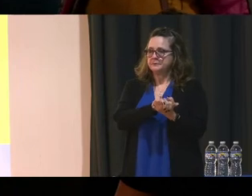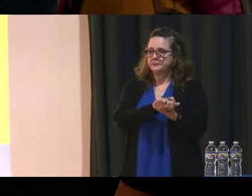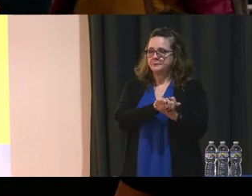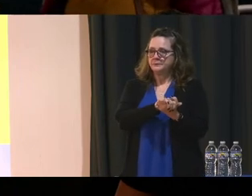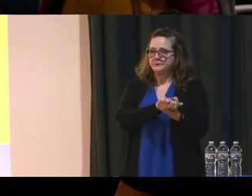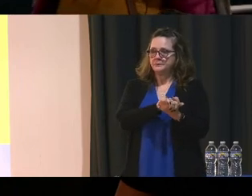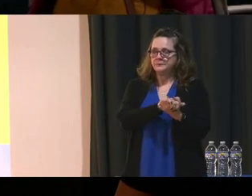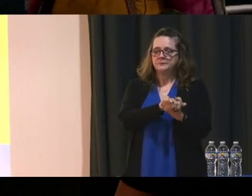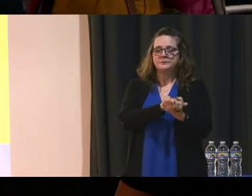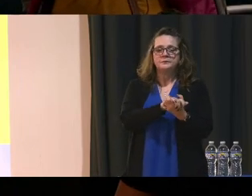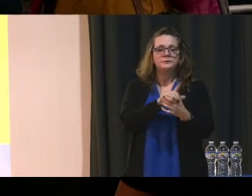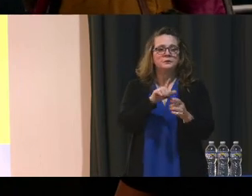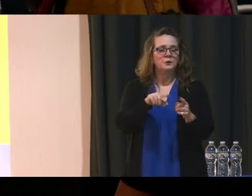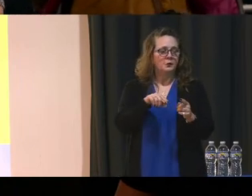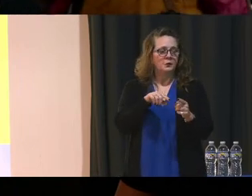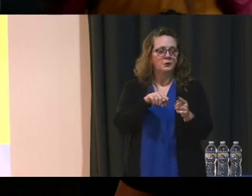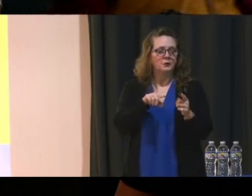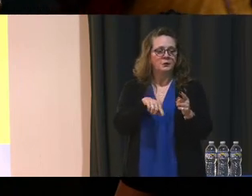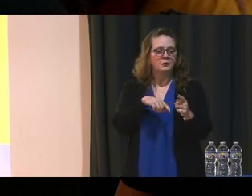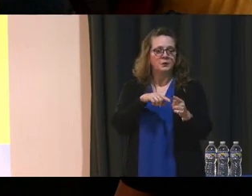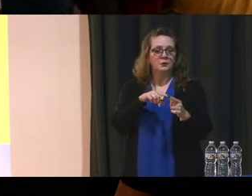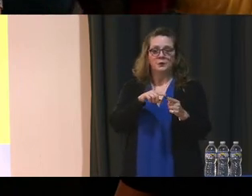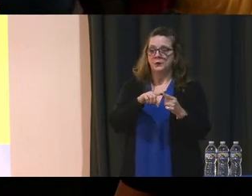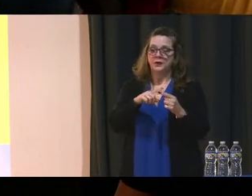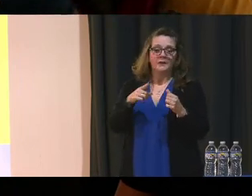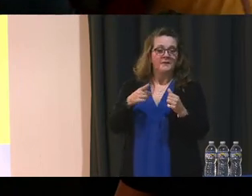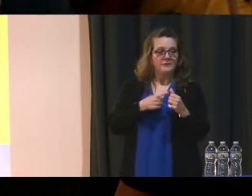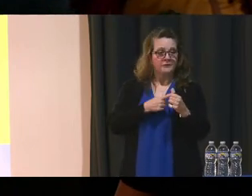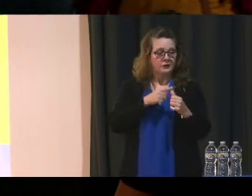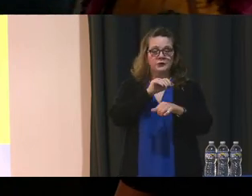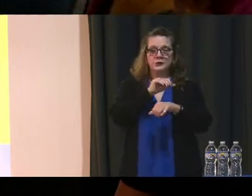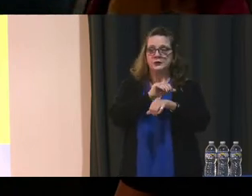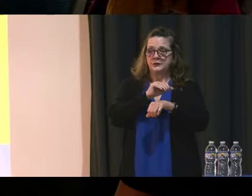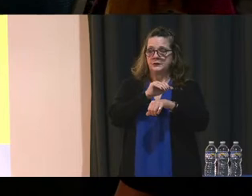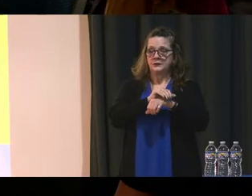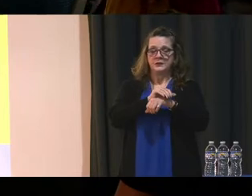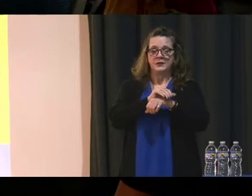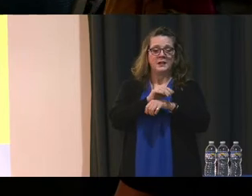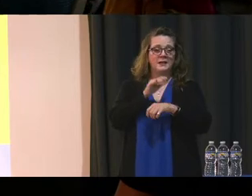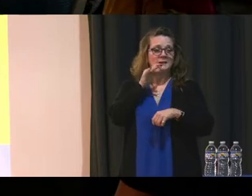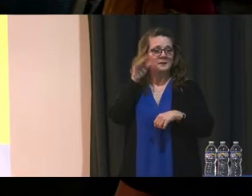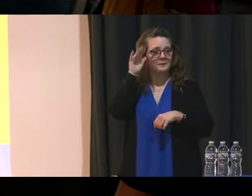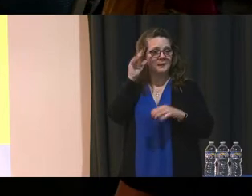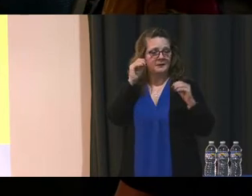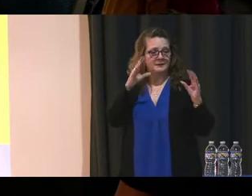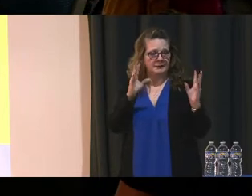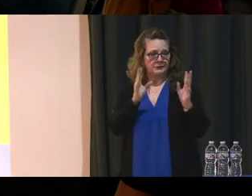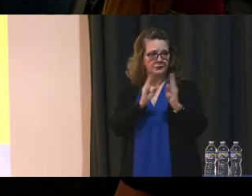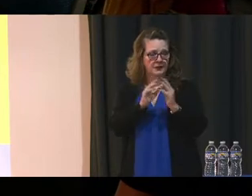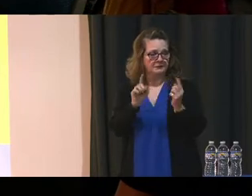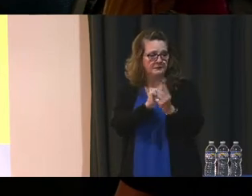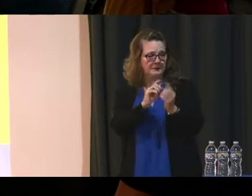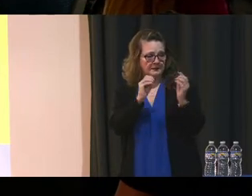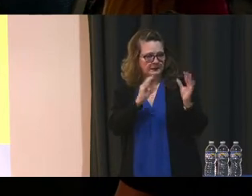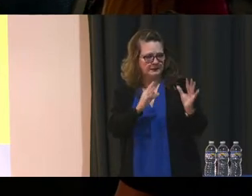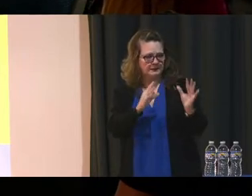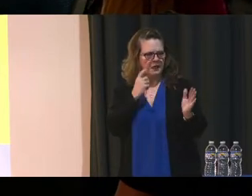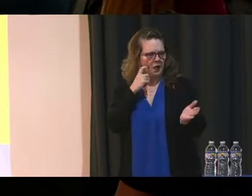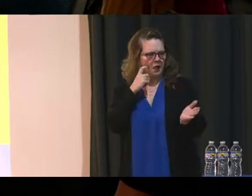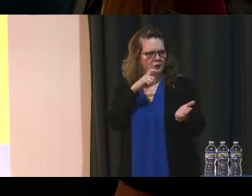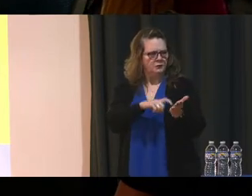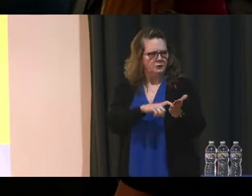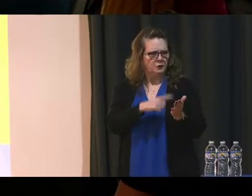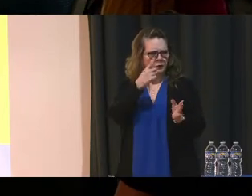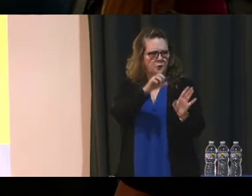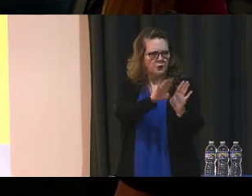first night and the parents have to come to the school and meet the teachers, I noticed that one